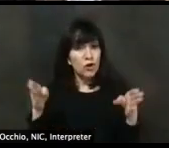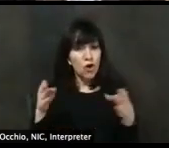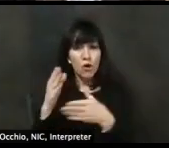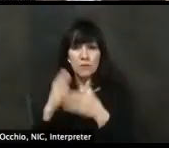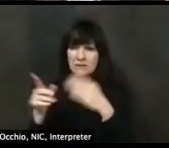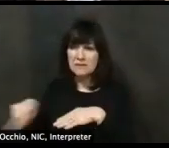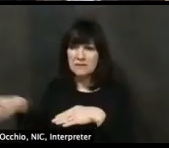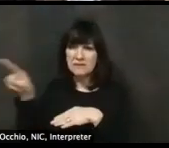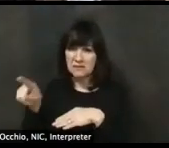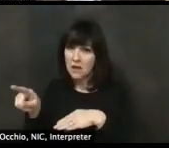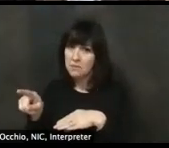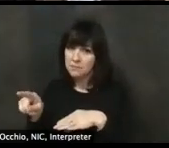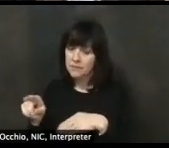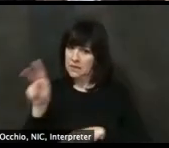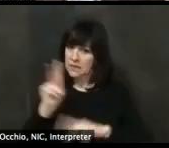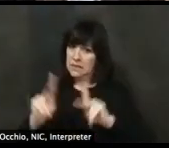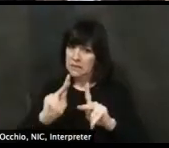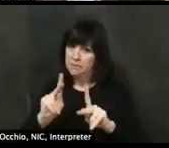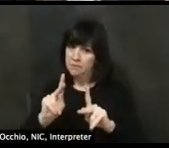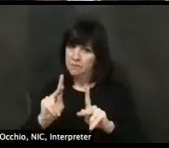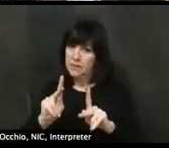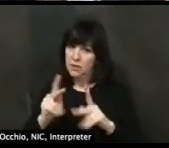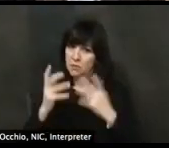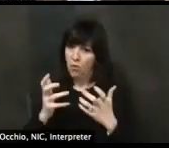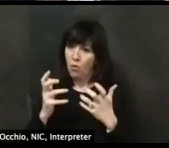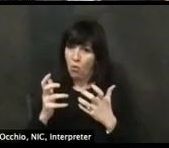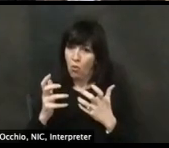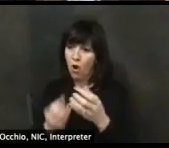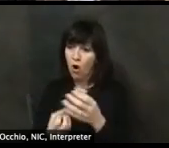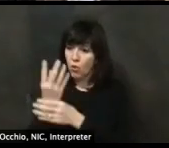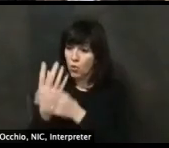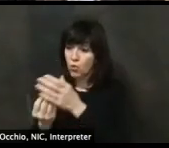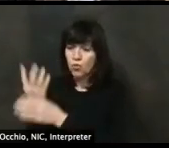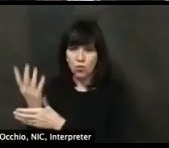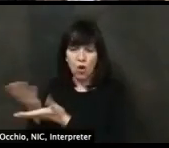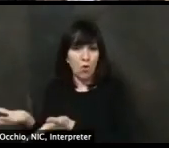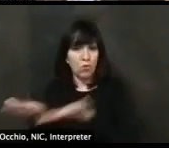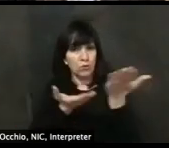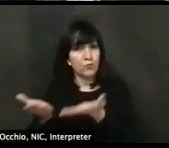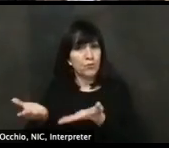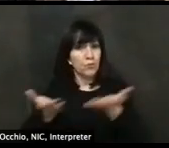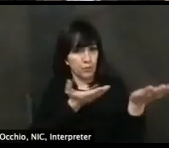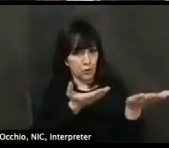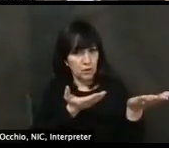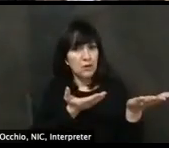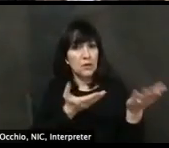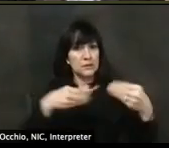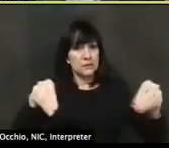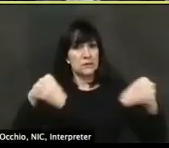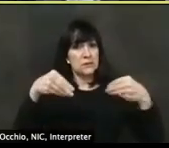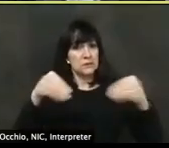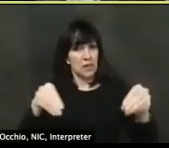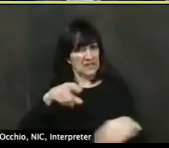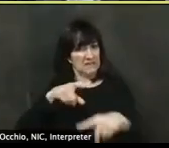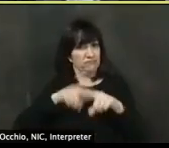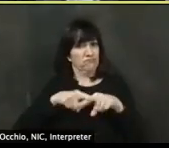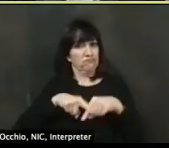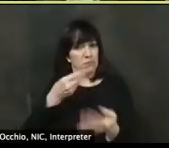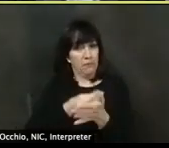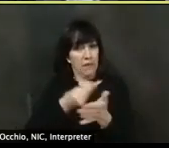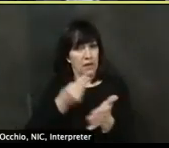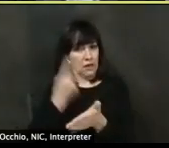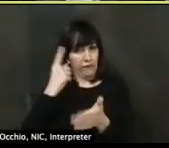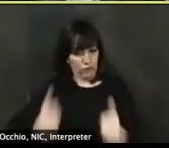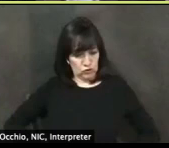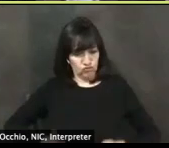livelihood. And it provides many of us with an alternative to grocery stores. Can, so can you talk at all about farmers markets? Sure. So I know this